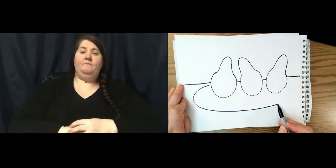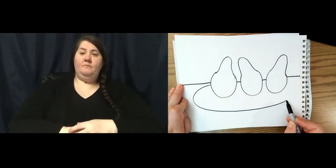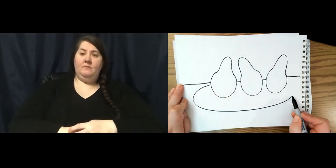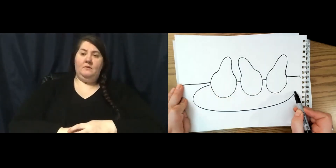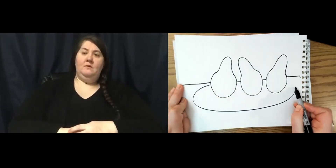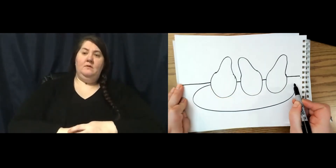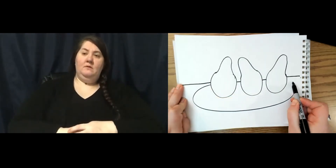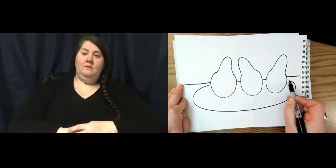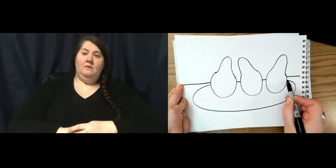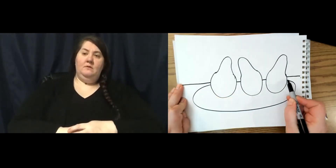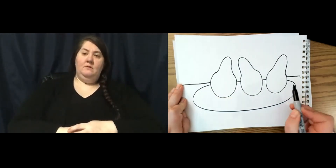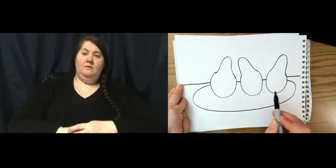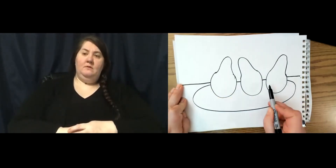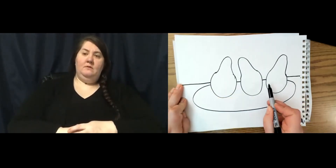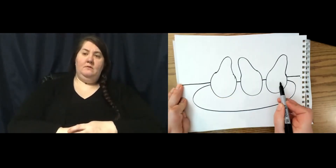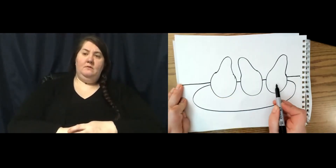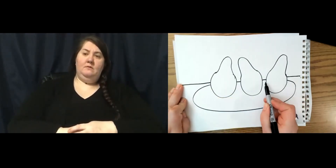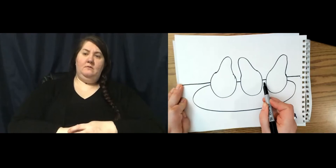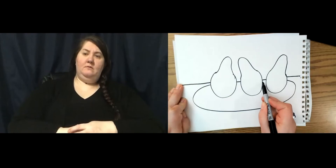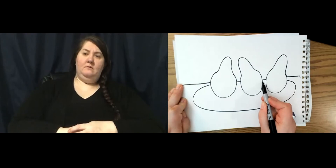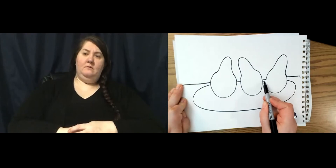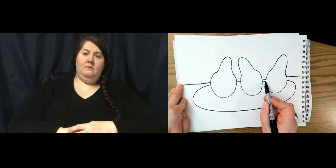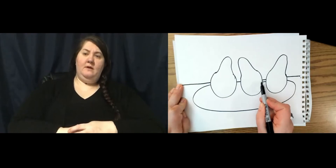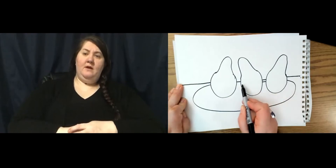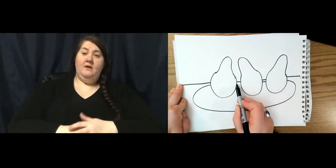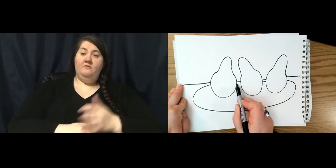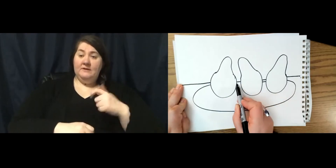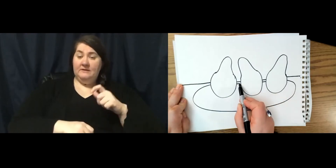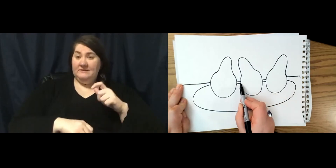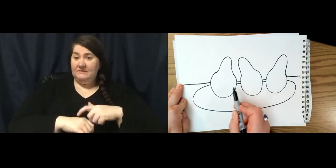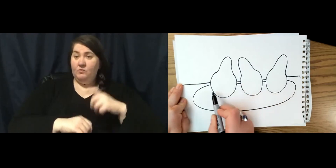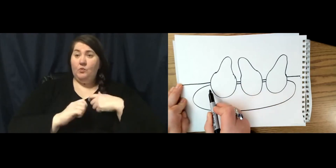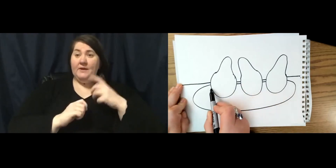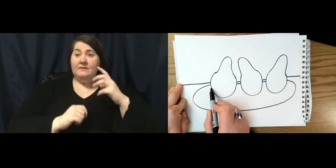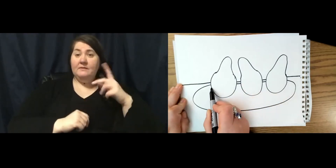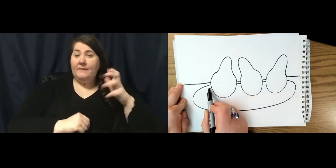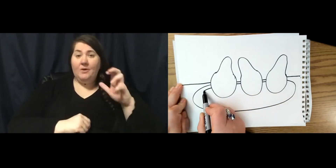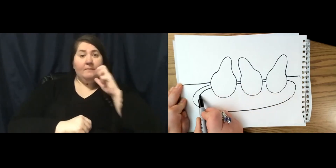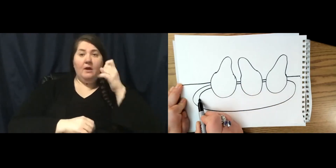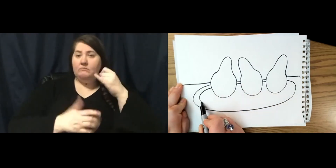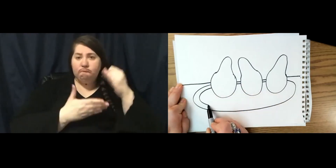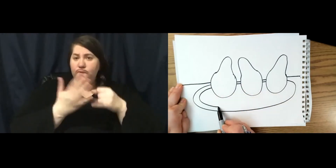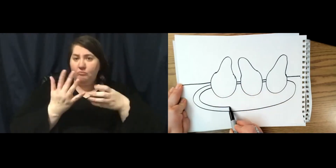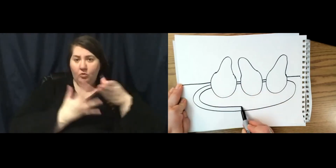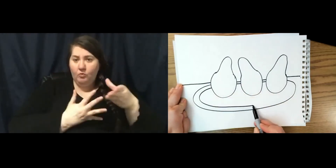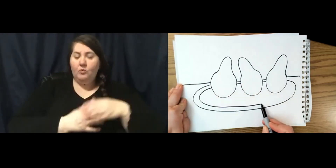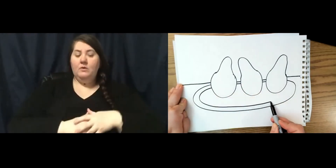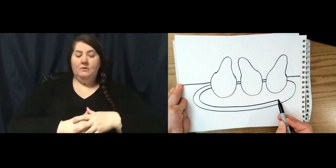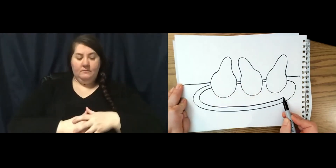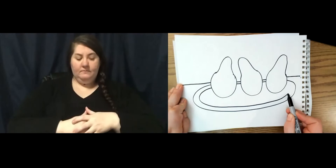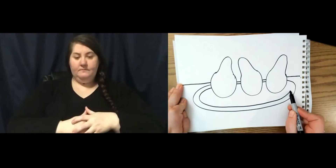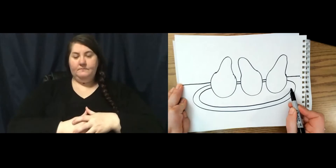I'm drawing a big oval. And again, every time I hit a pair line, I'm going to stop. And I'll draw another